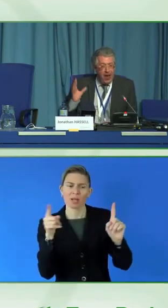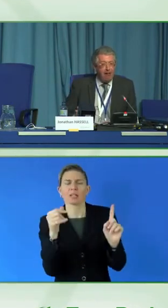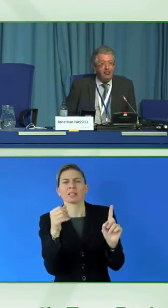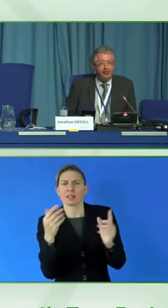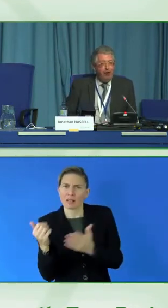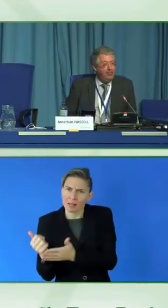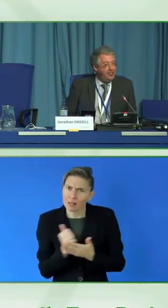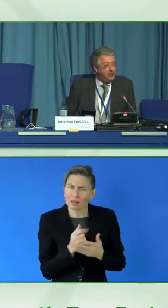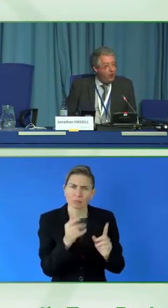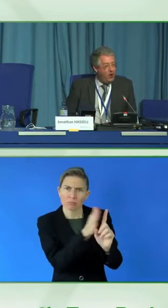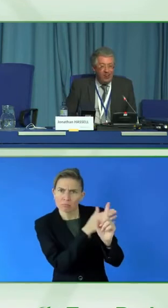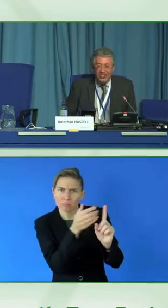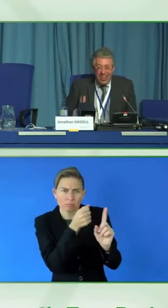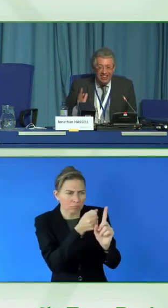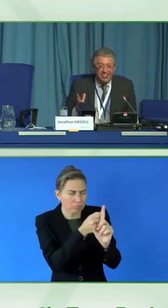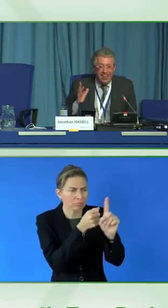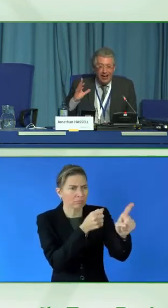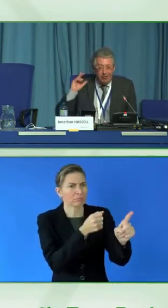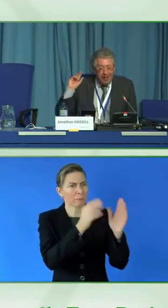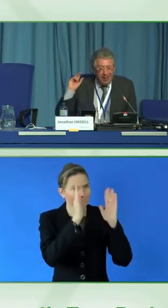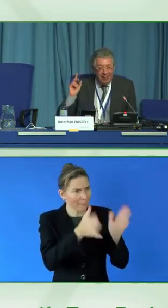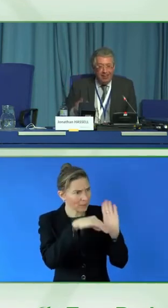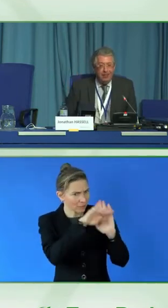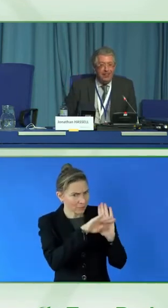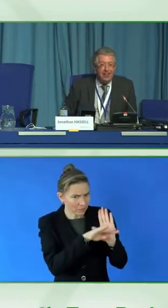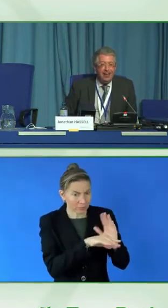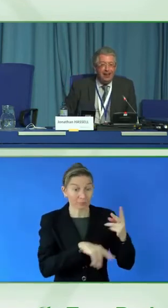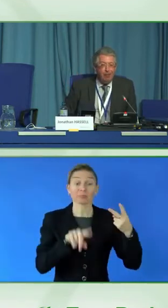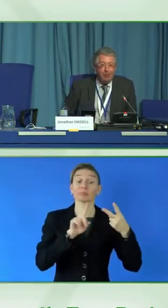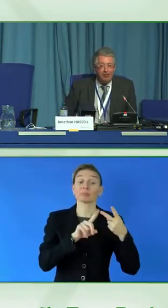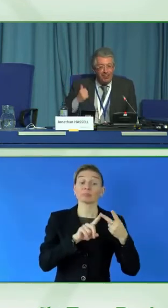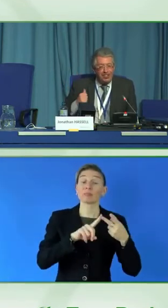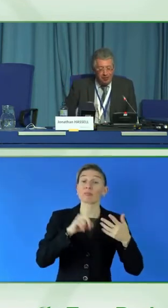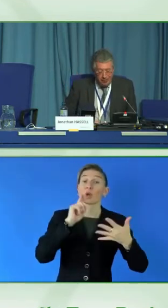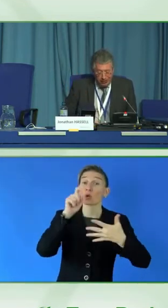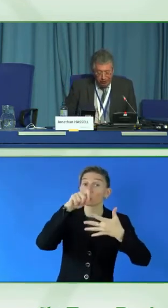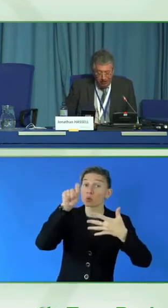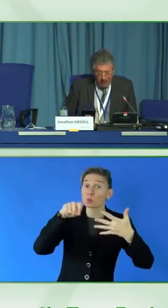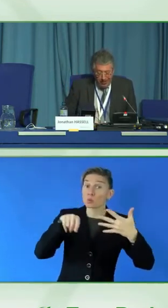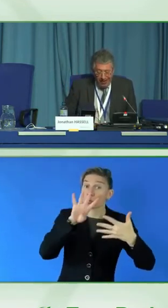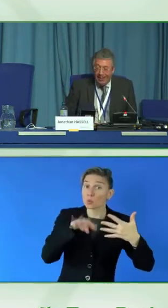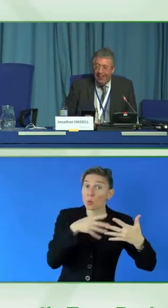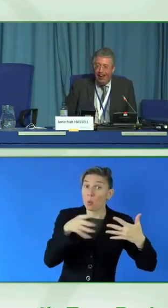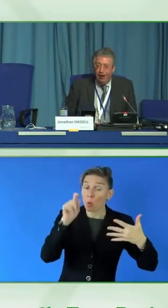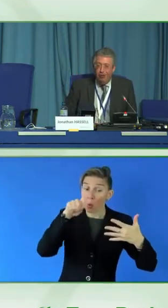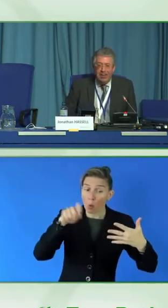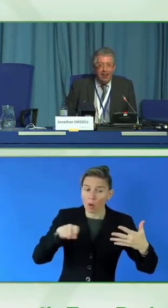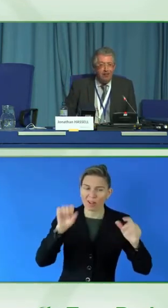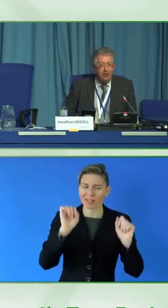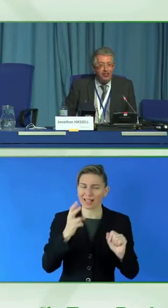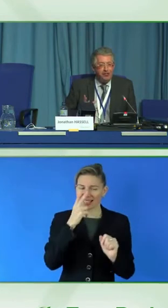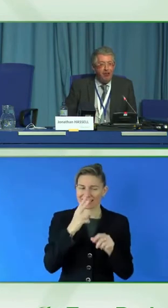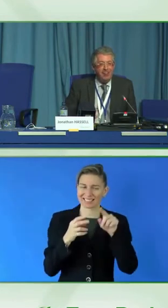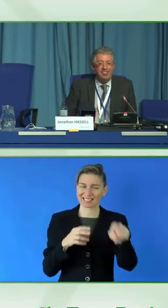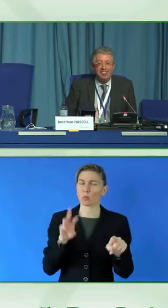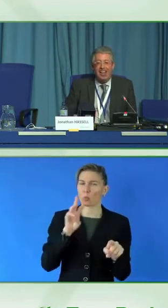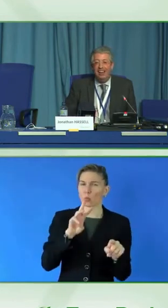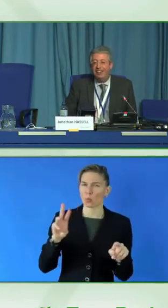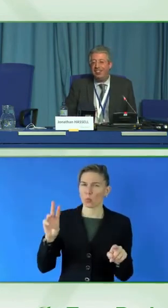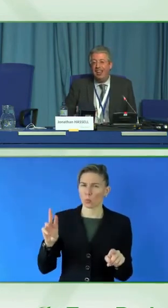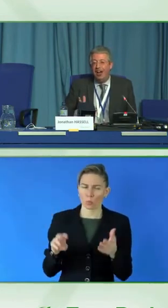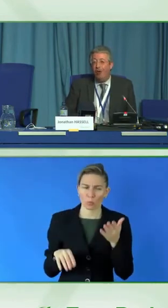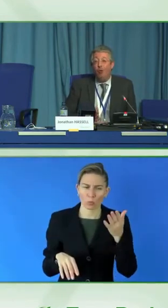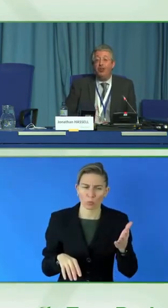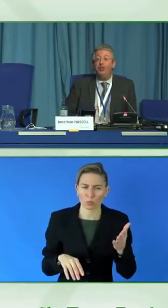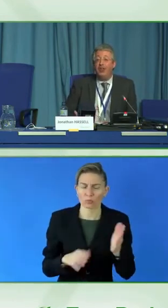If you haven't tried the scorecard yet, the web address is on the screen there. We'd love you to try it and